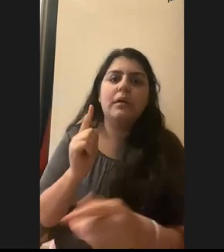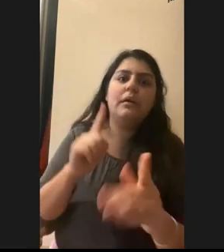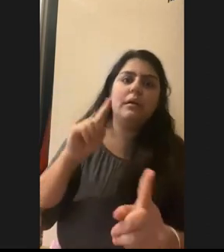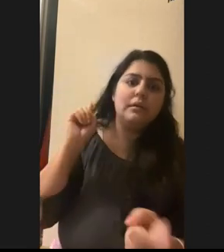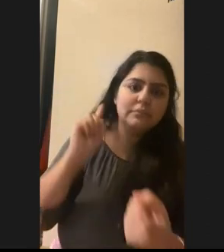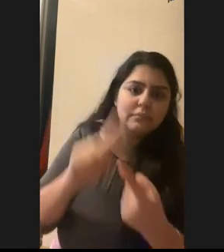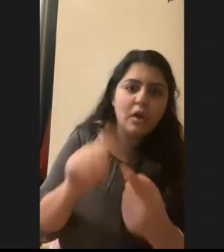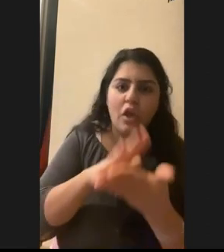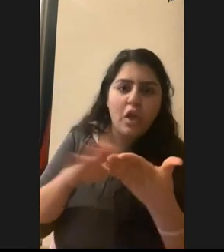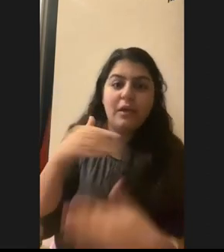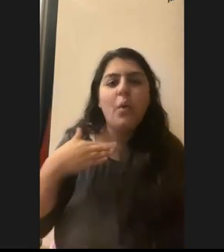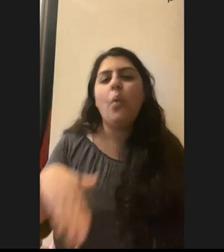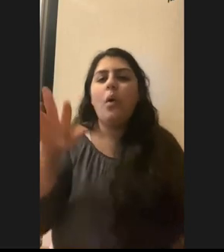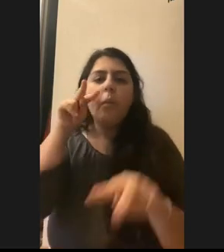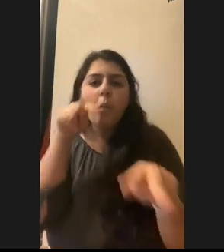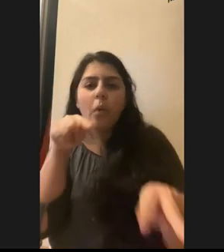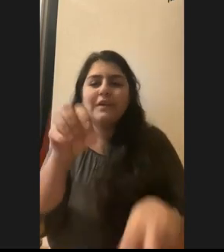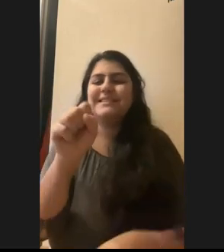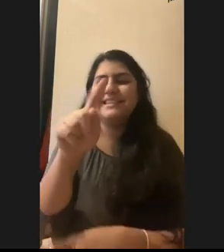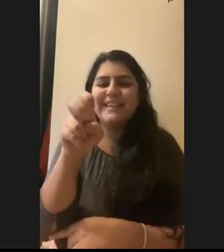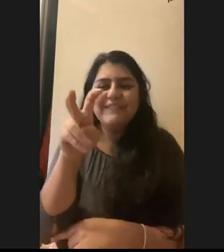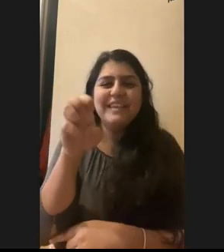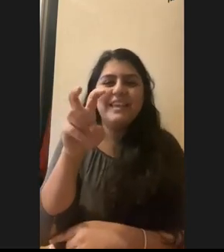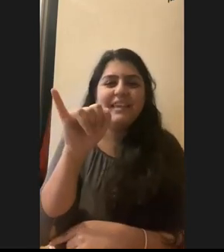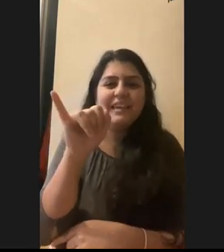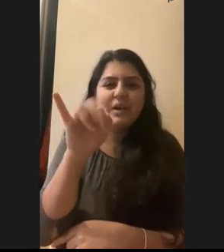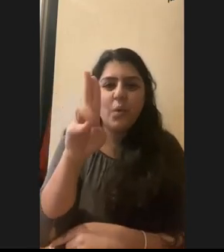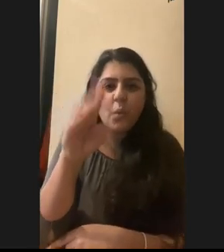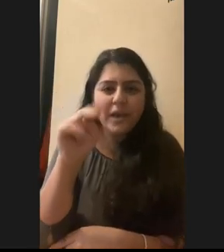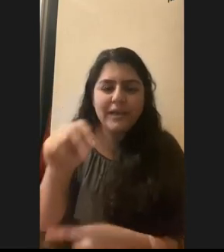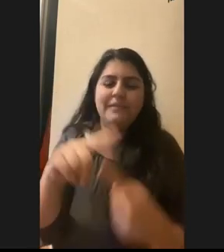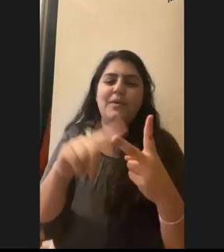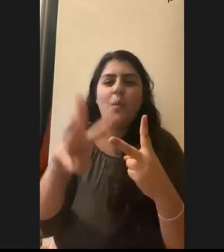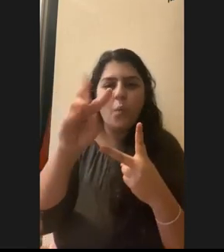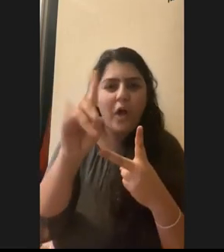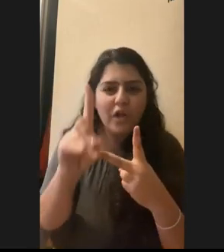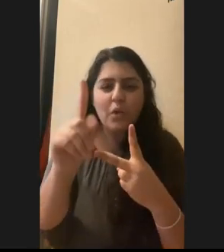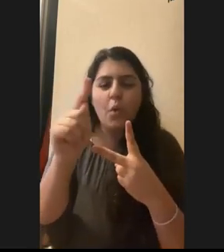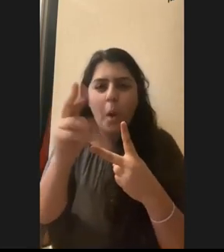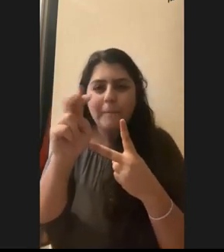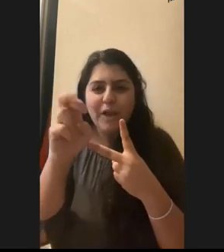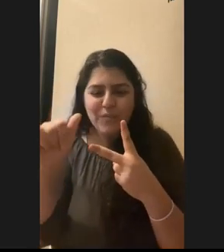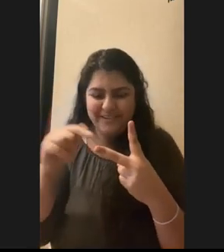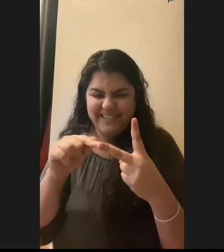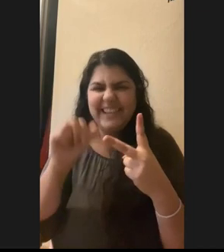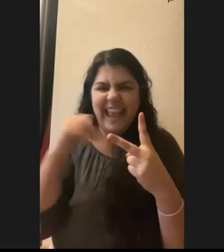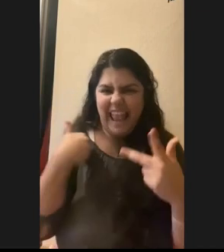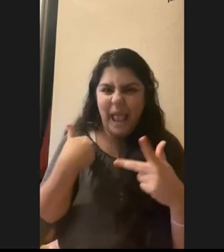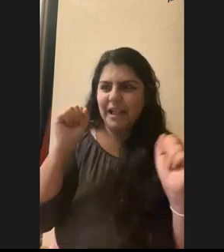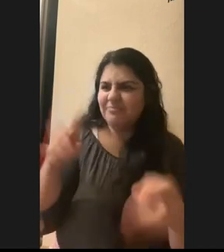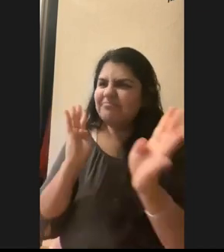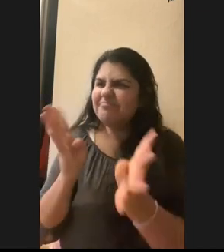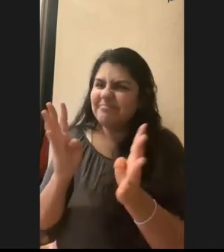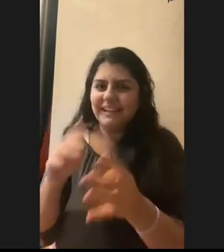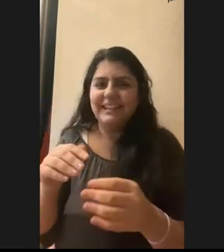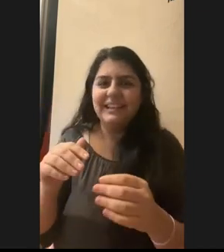I mean, I grew up watching Steve Irwin, um, Wild Thornberry's where the main character talks to animals and thinking, oh, I want